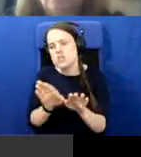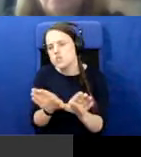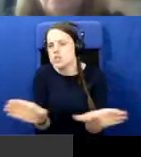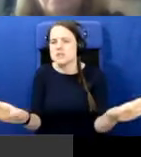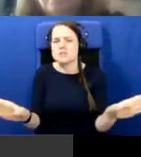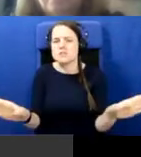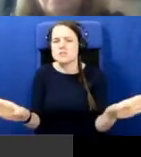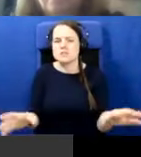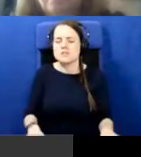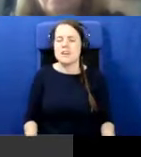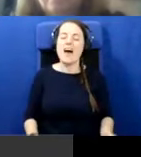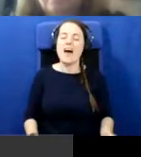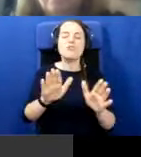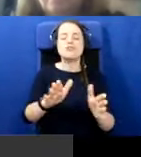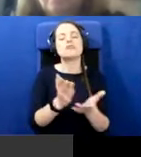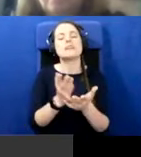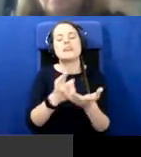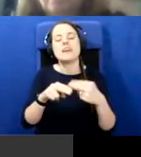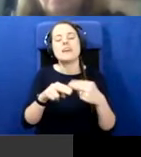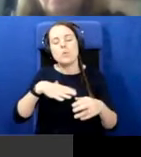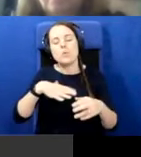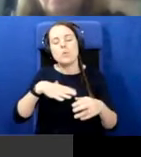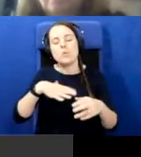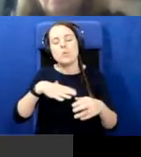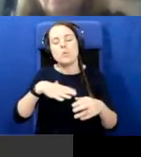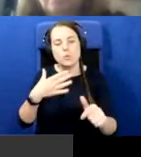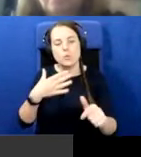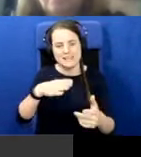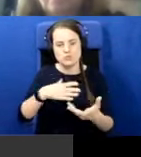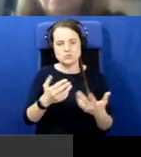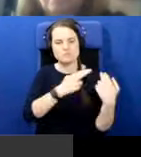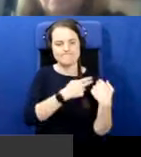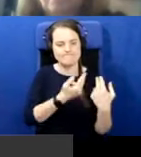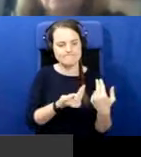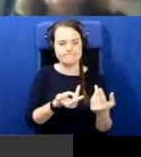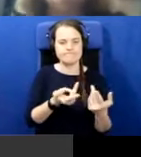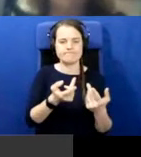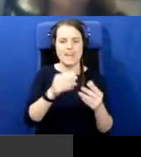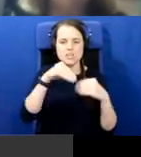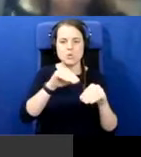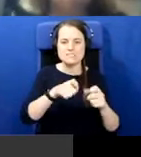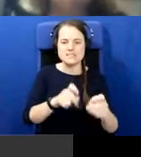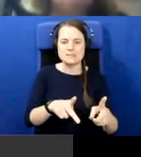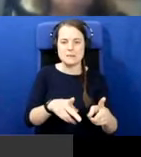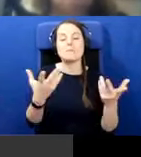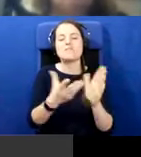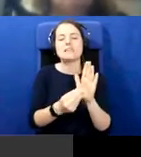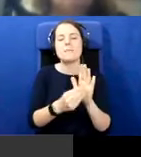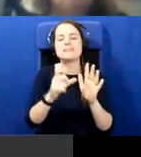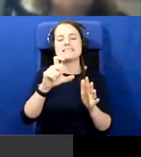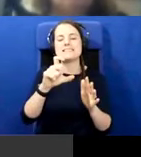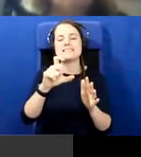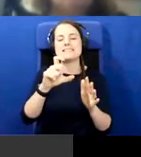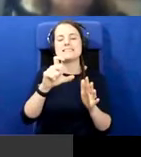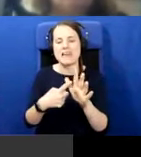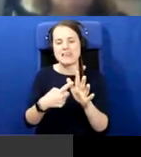to be the education system. SIA, for example, the education system here, the education body here in the North. I think it's got